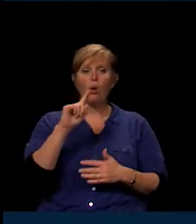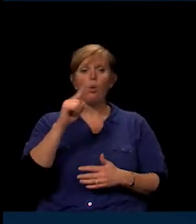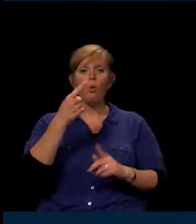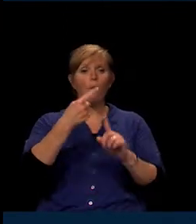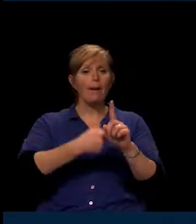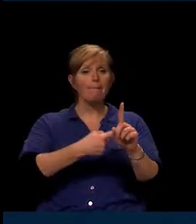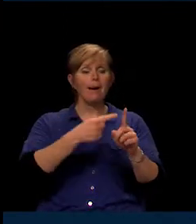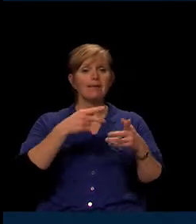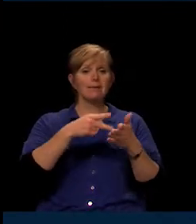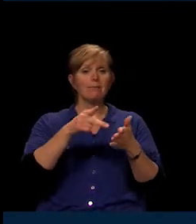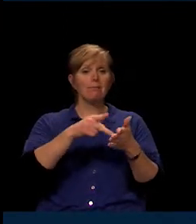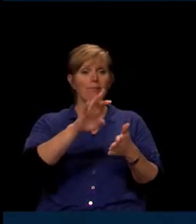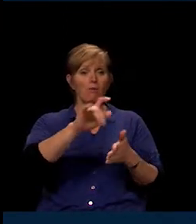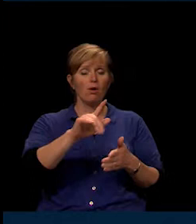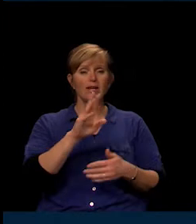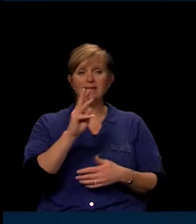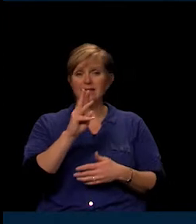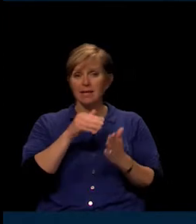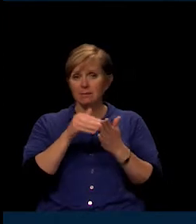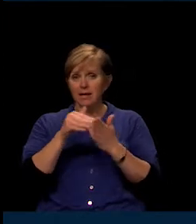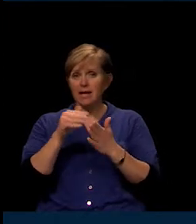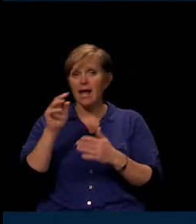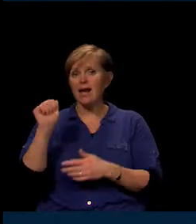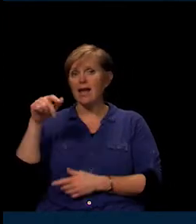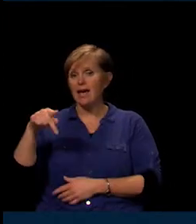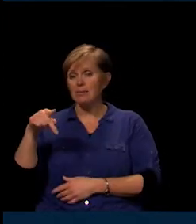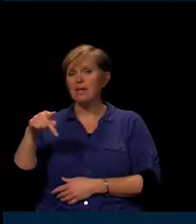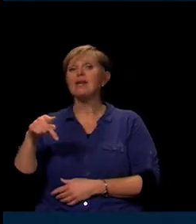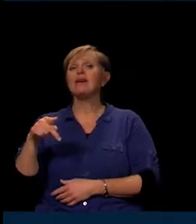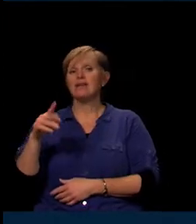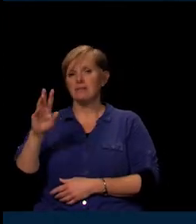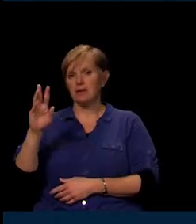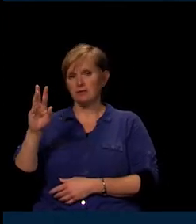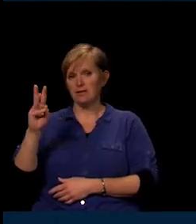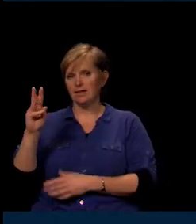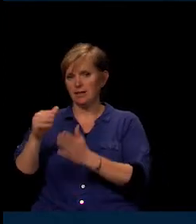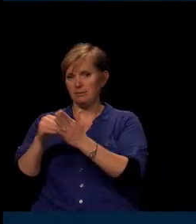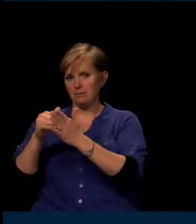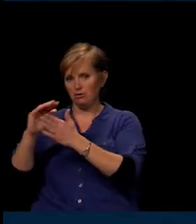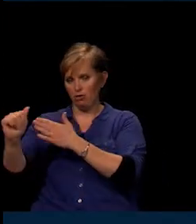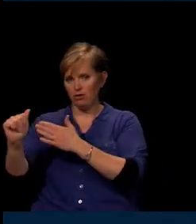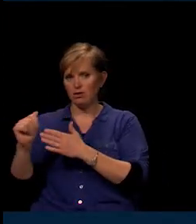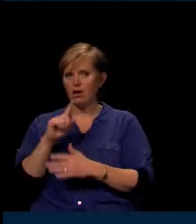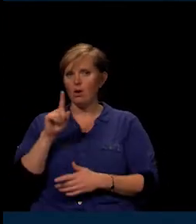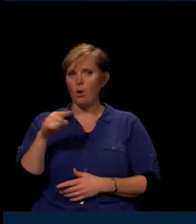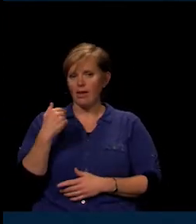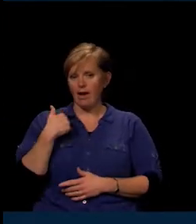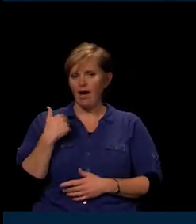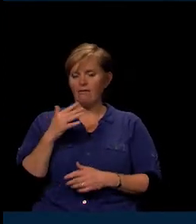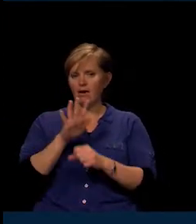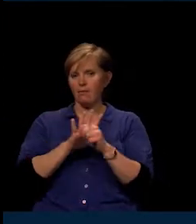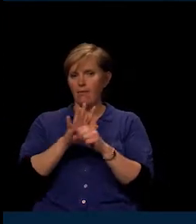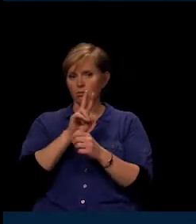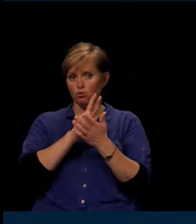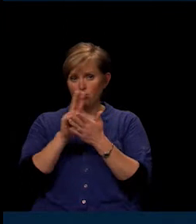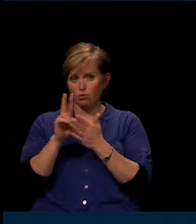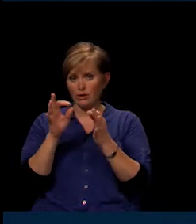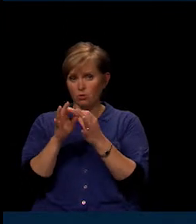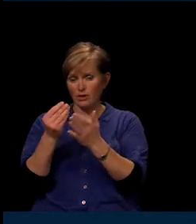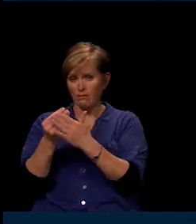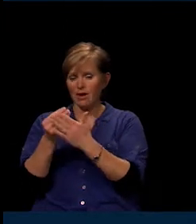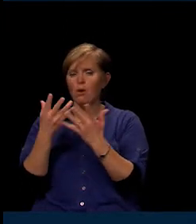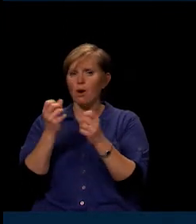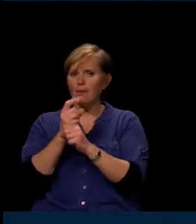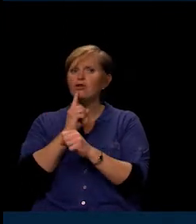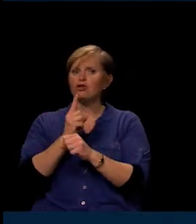million and our AP runs about $6 million. As I said, we only have about two weeks worth. I want to make sure that that payment comes